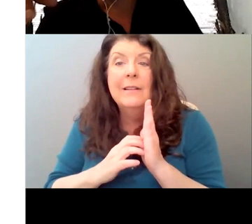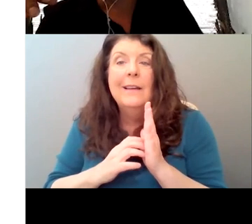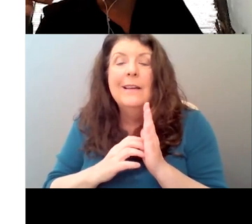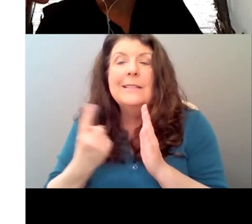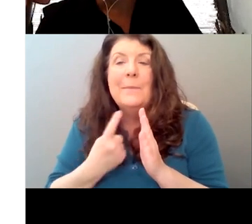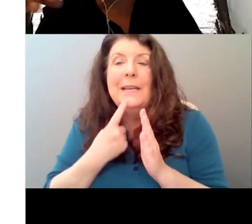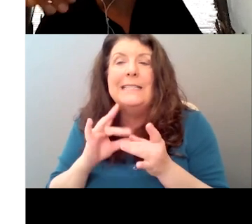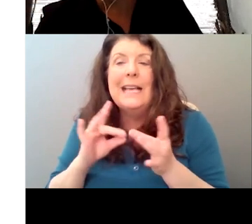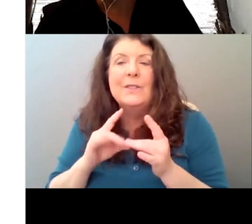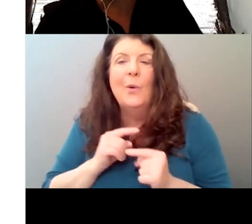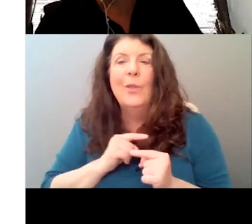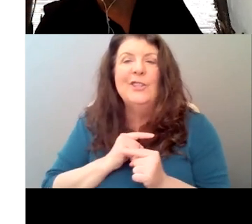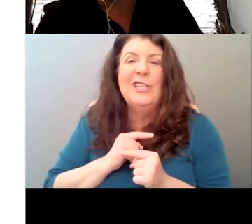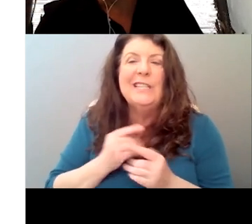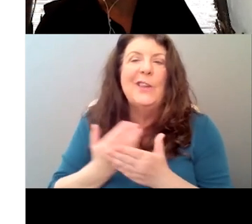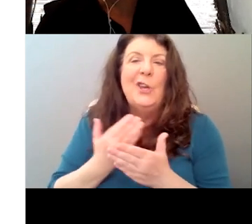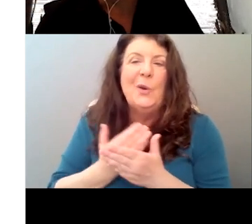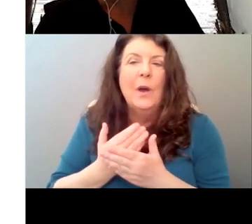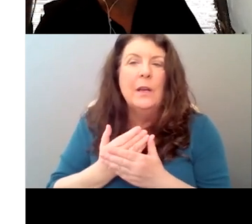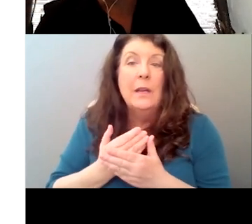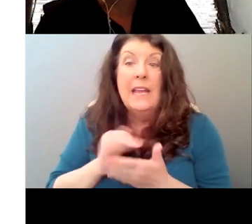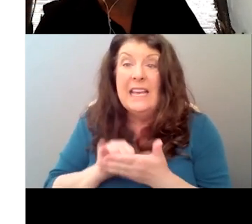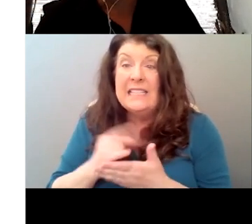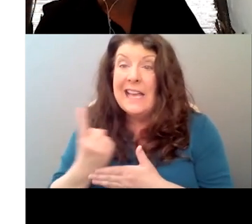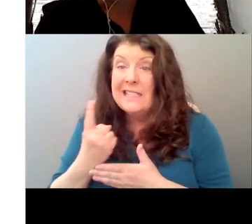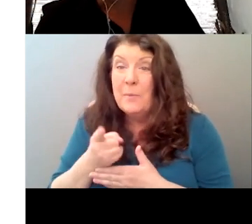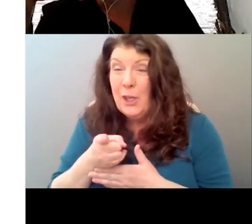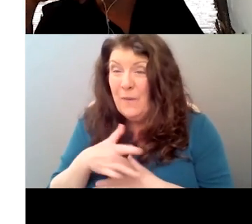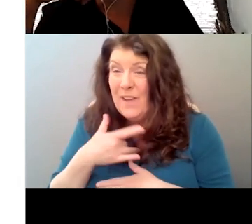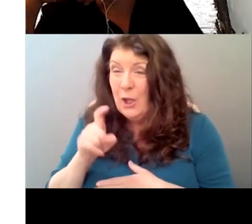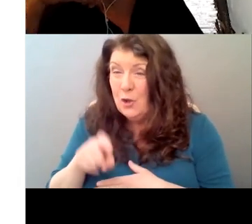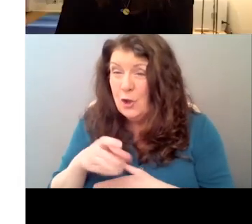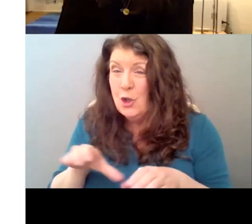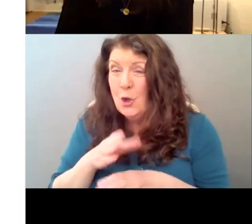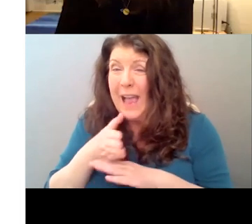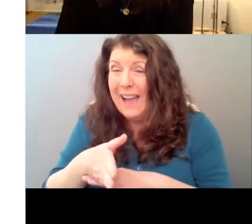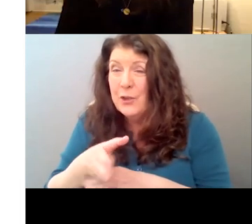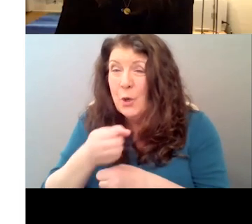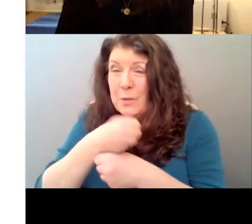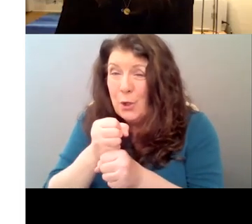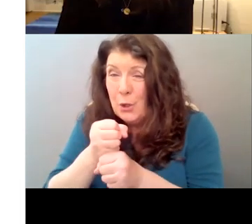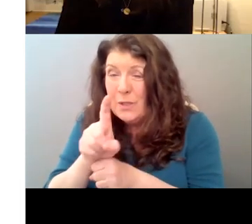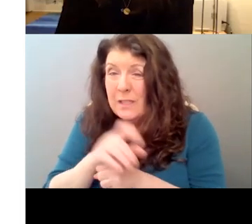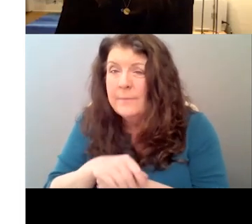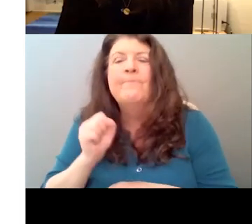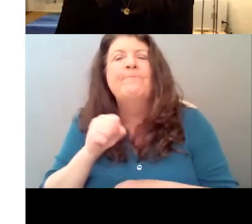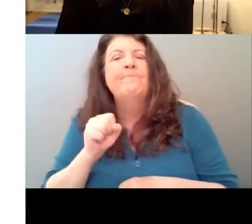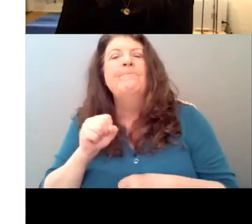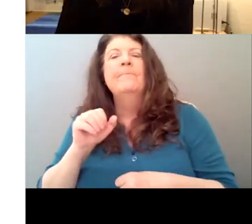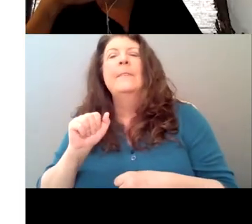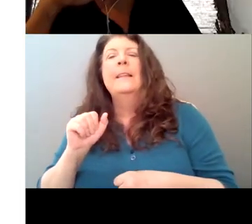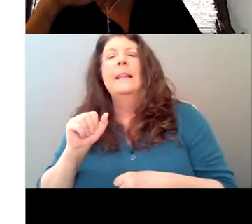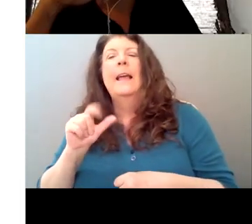was that like, um, was that something that you found you should do once it was produced or, or. Yeah. That was something that we added in ADR.